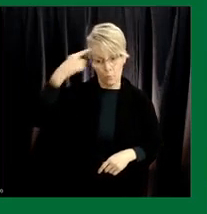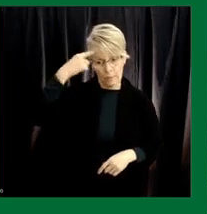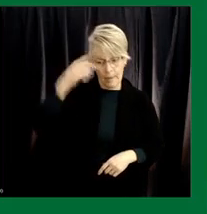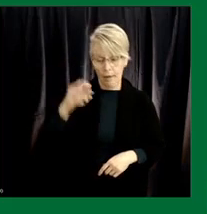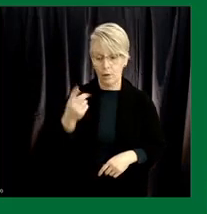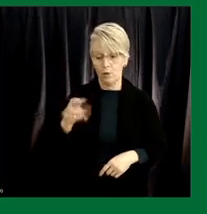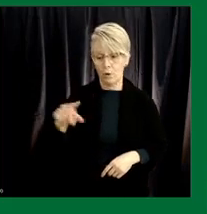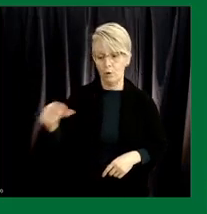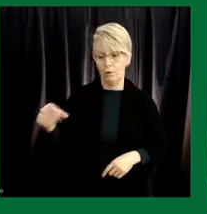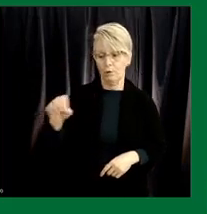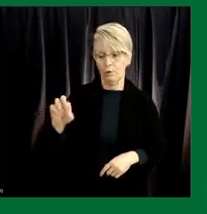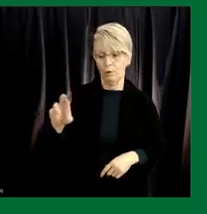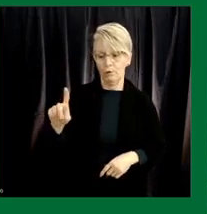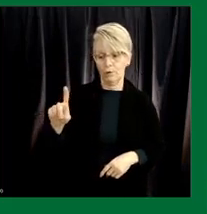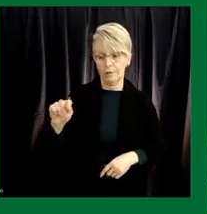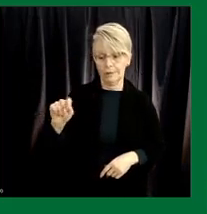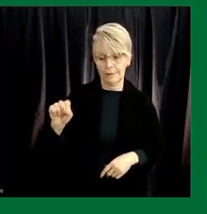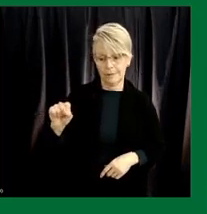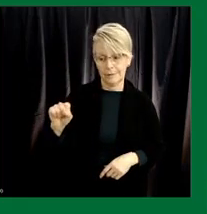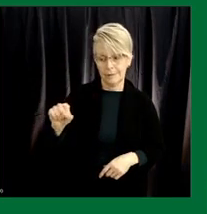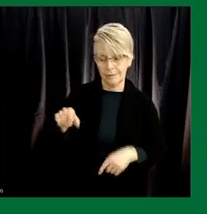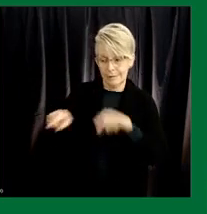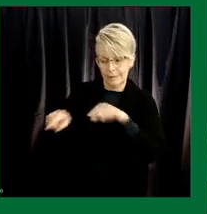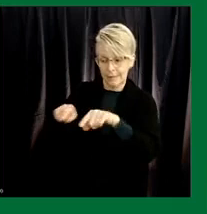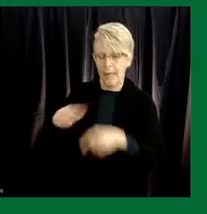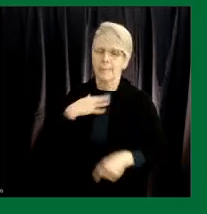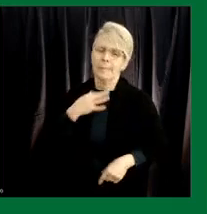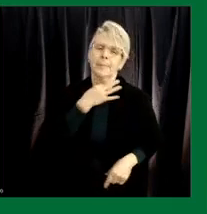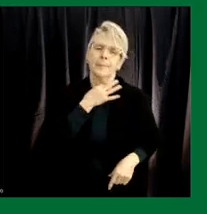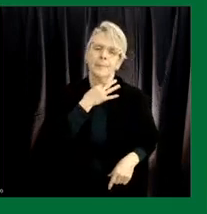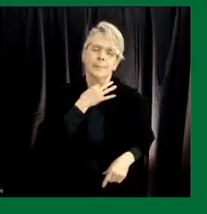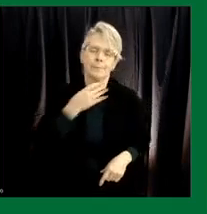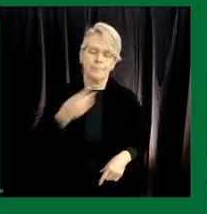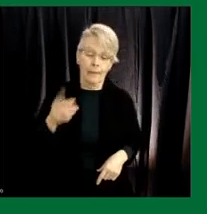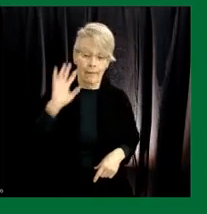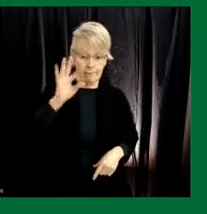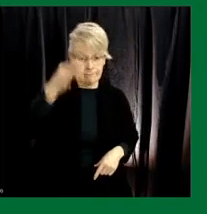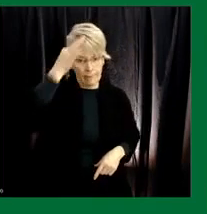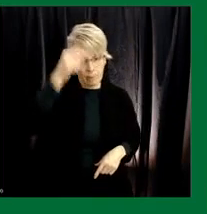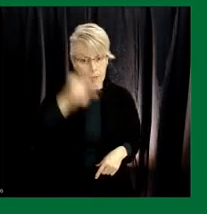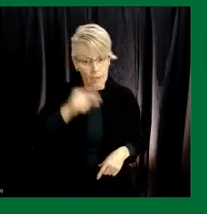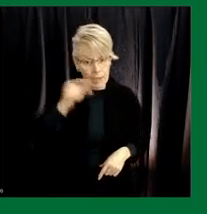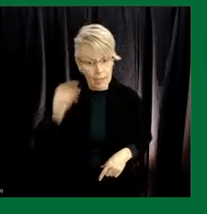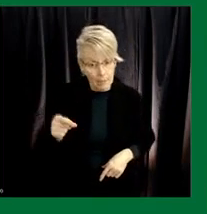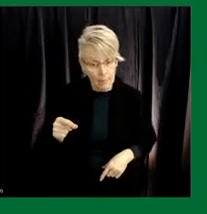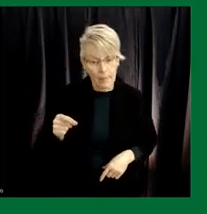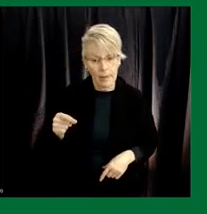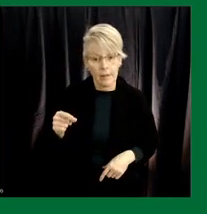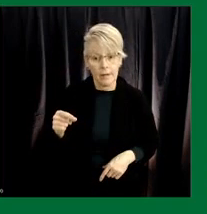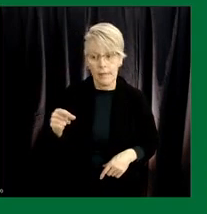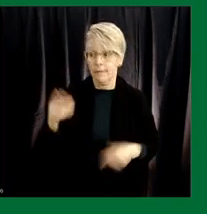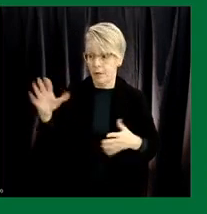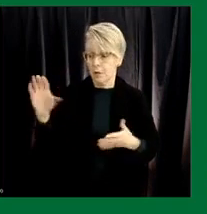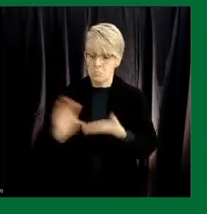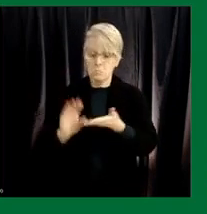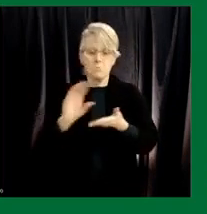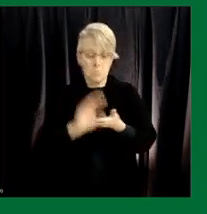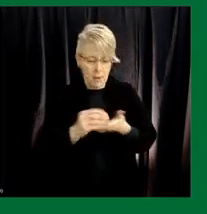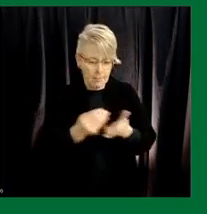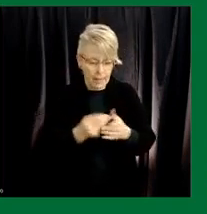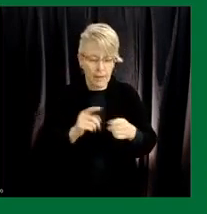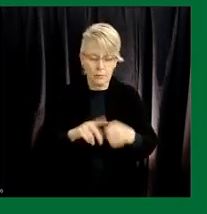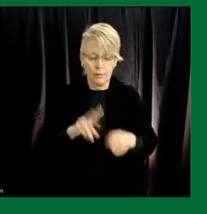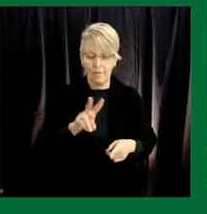uh i'm curious um given that the federal government has contributed money to veto but to other labs as well